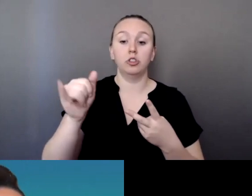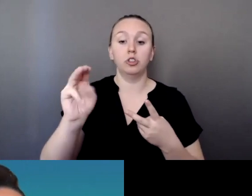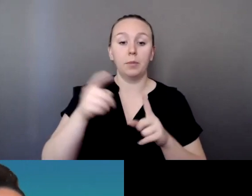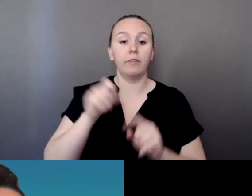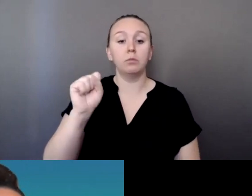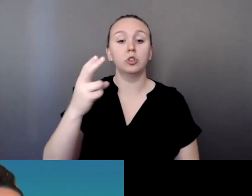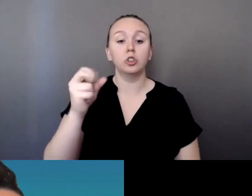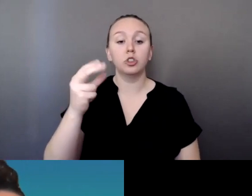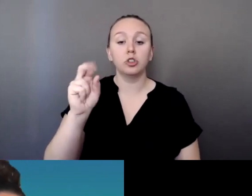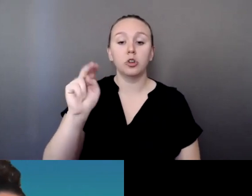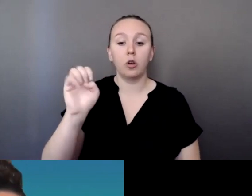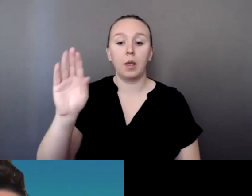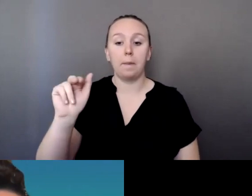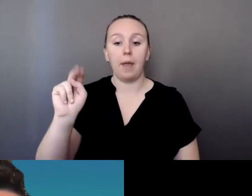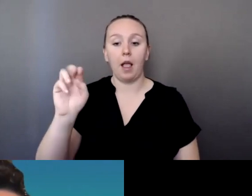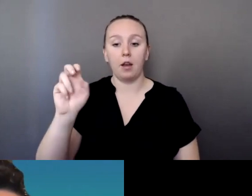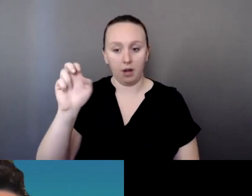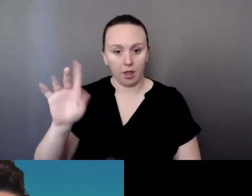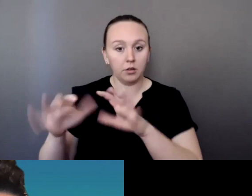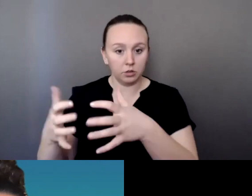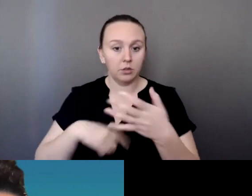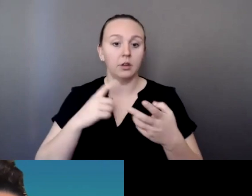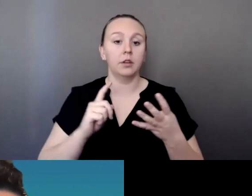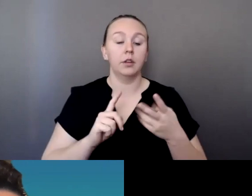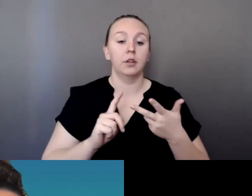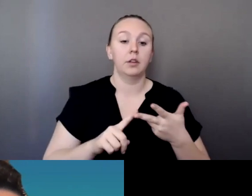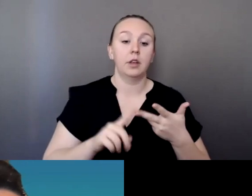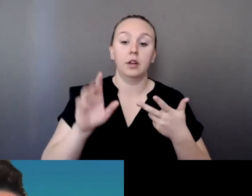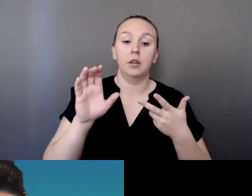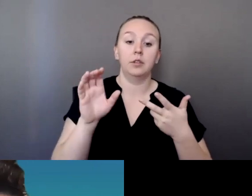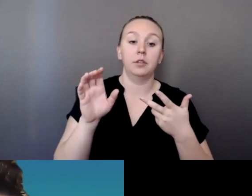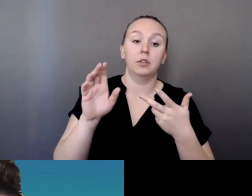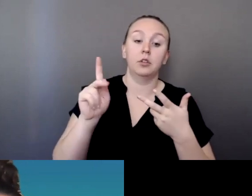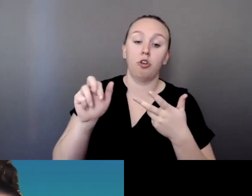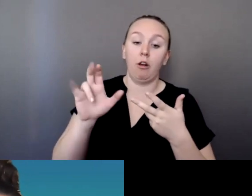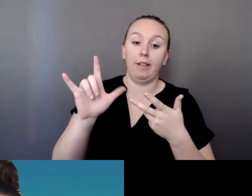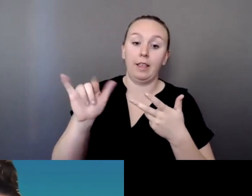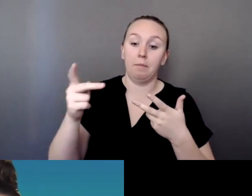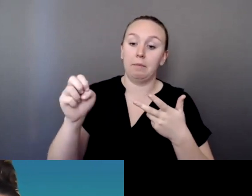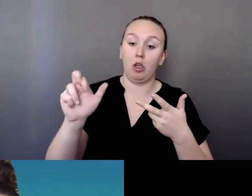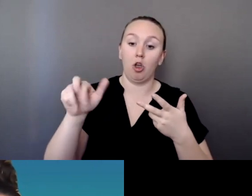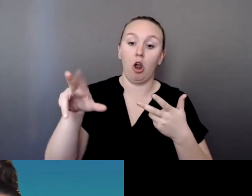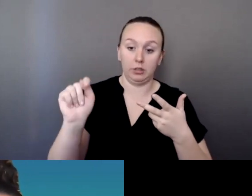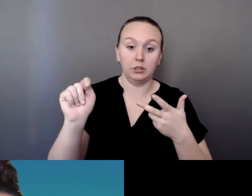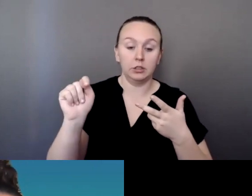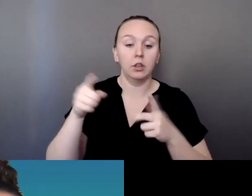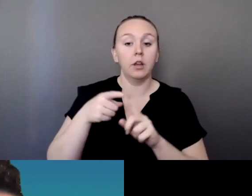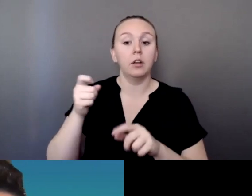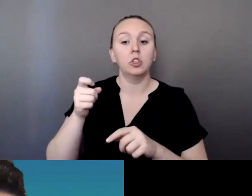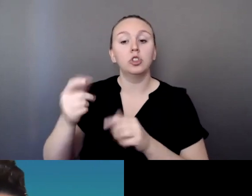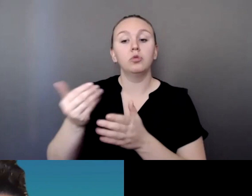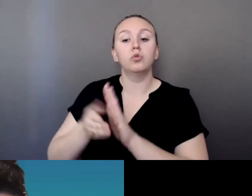Carrie Picard, who runs the Uyit Kimti New Beginnings Program for the Nez Perce Tribe. So those are my